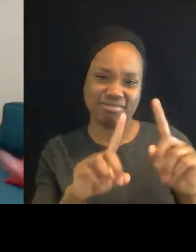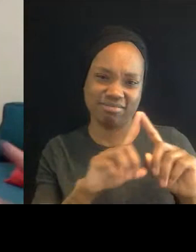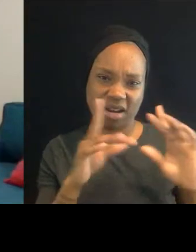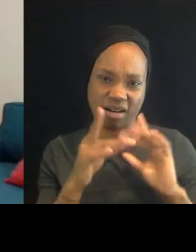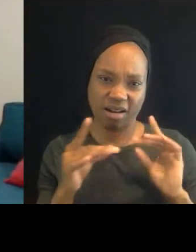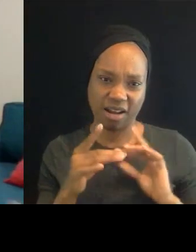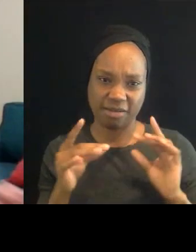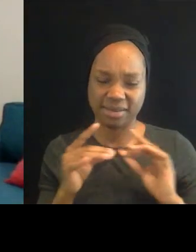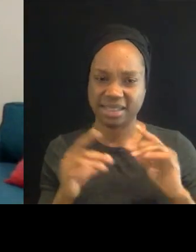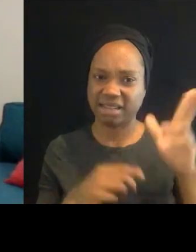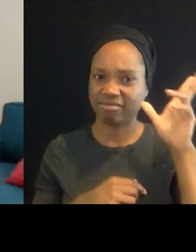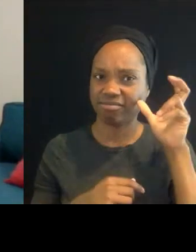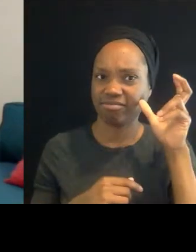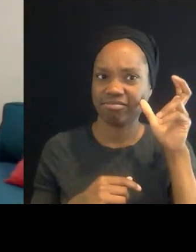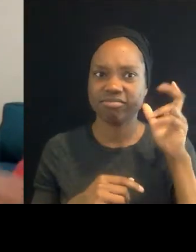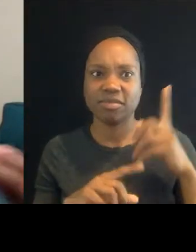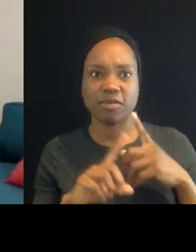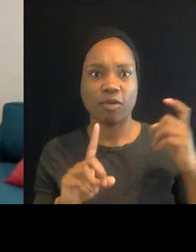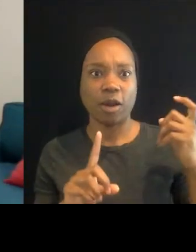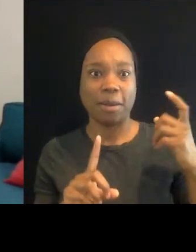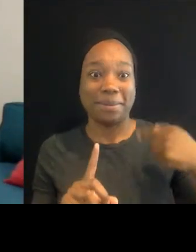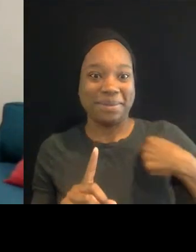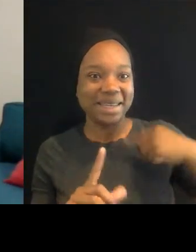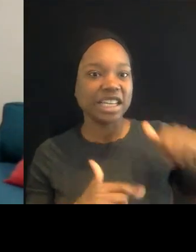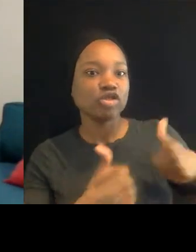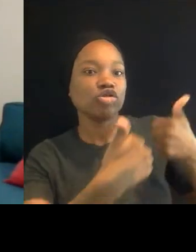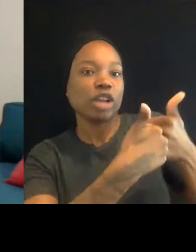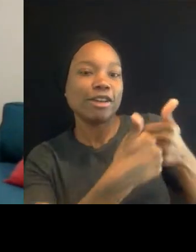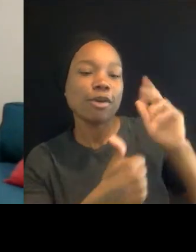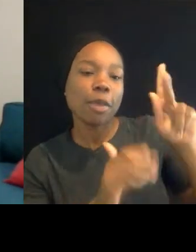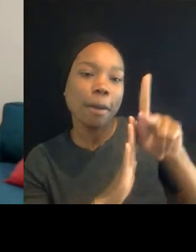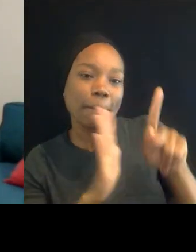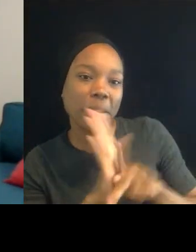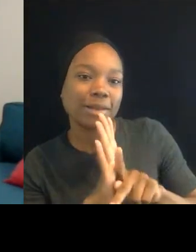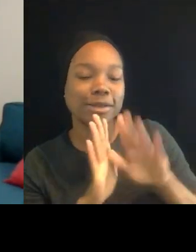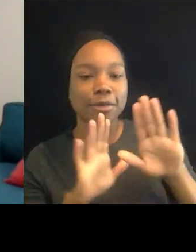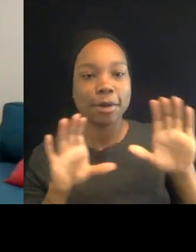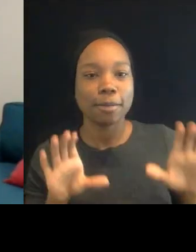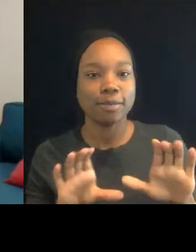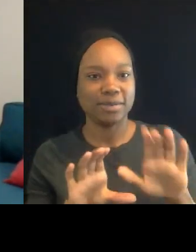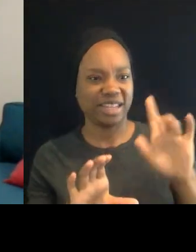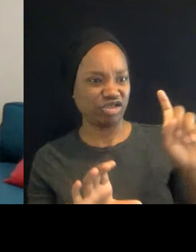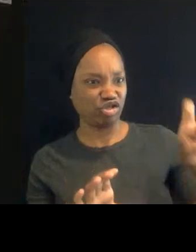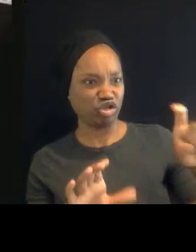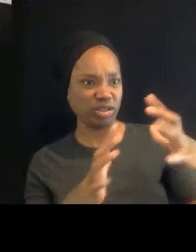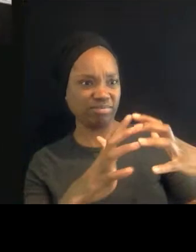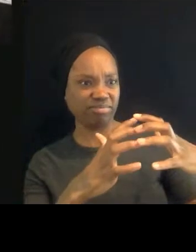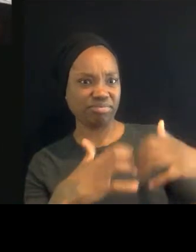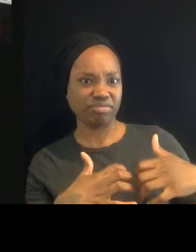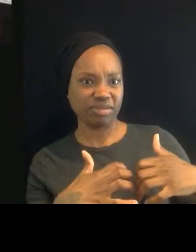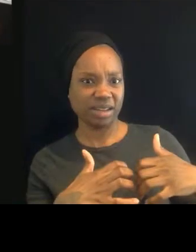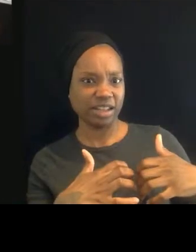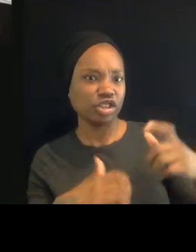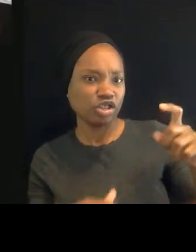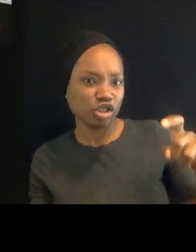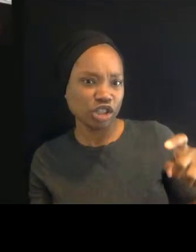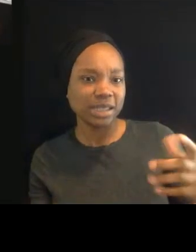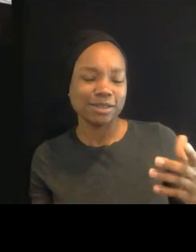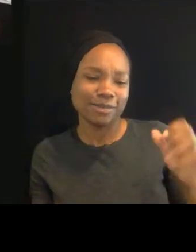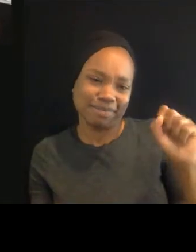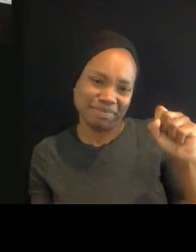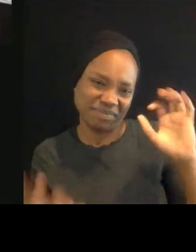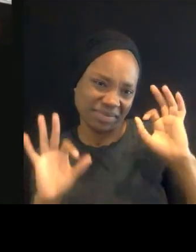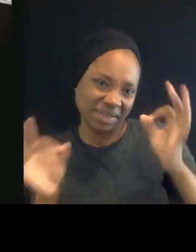questioning policies and practices that should not continue. So yeah, I definitely understand the Black Flash.